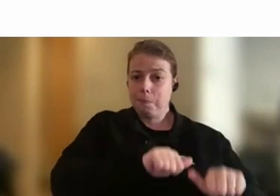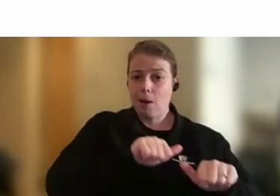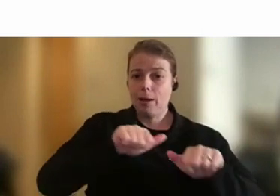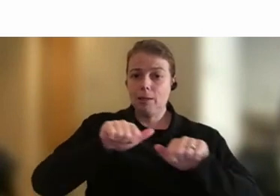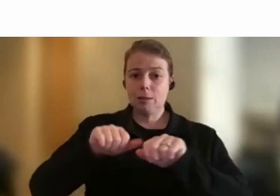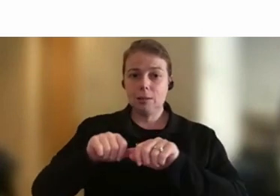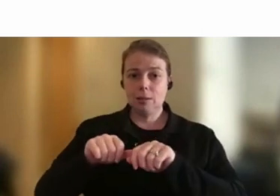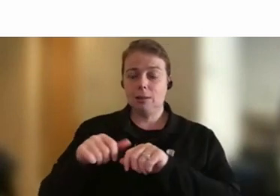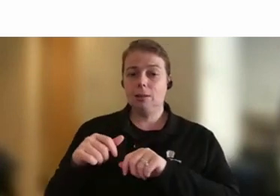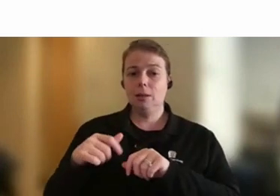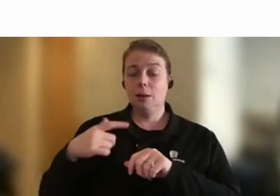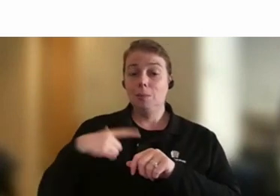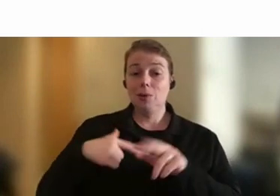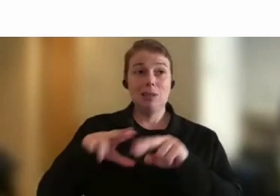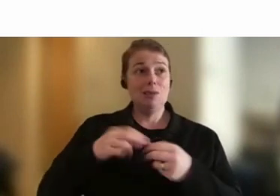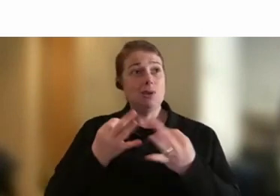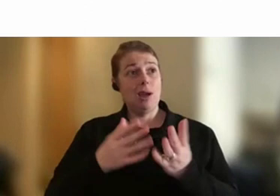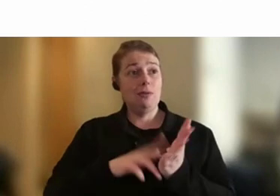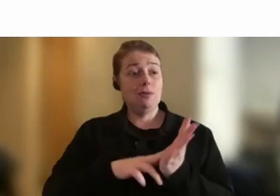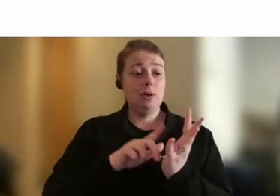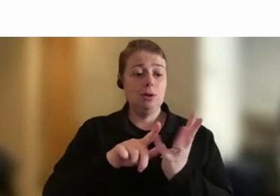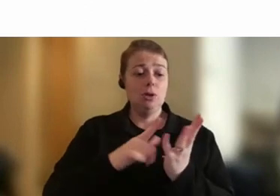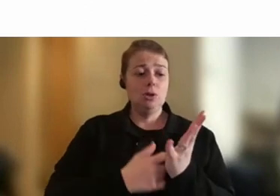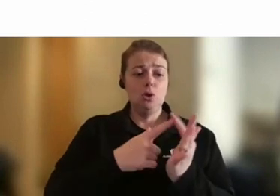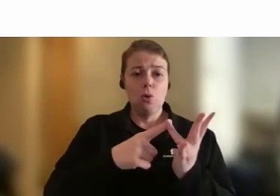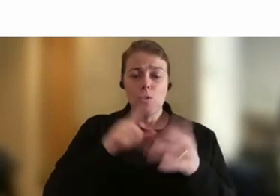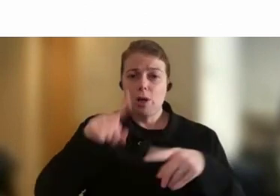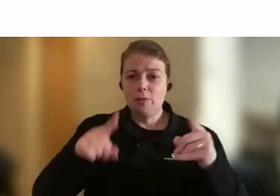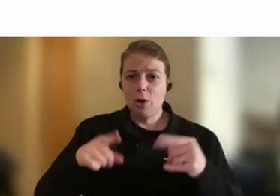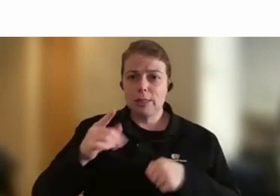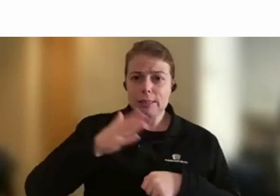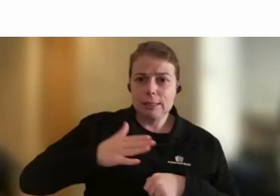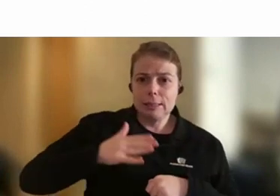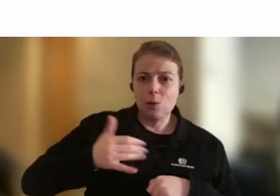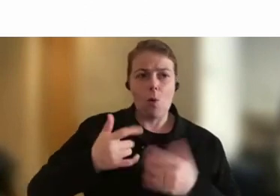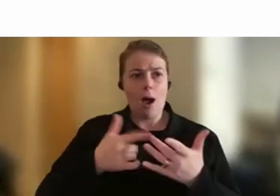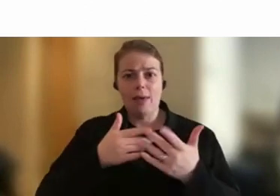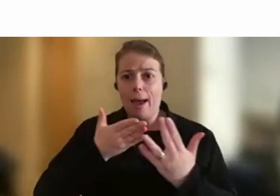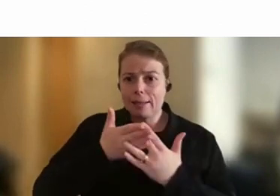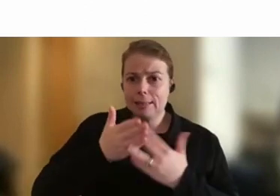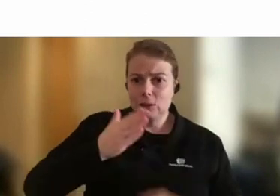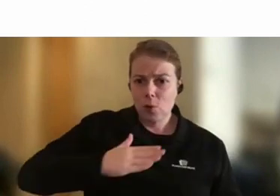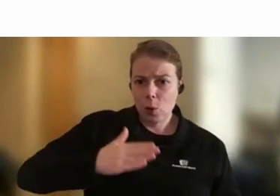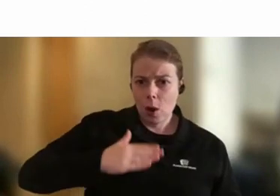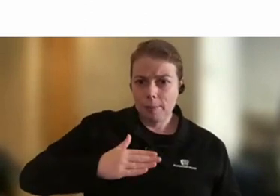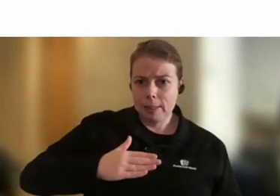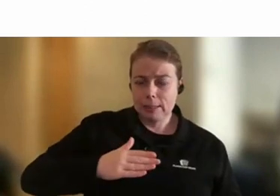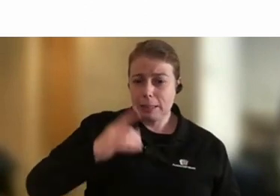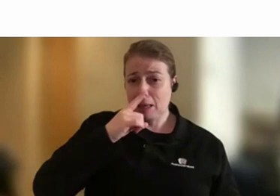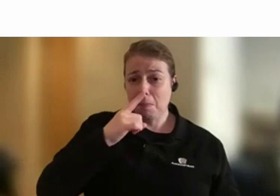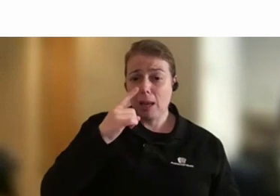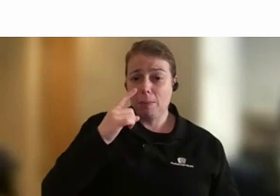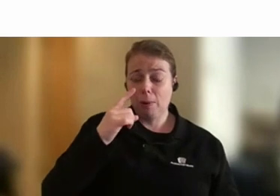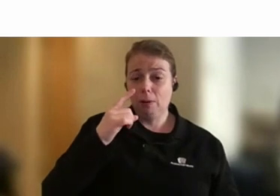neurodiversity needs or requirements or you don't have somebody with other access requirements, it's overlooked because it's